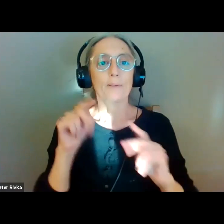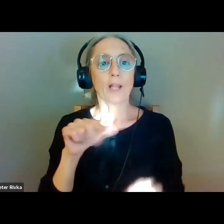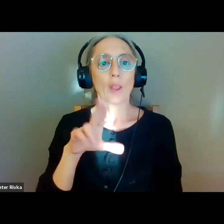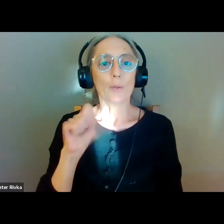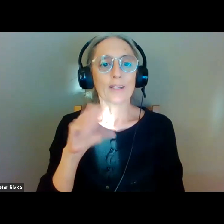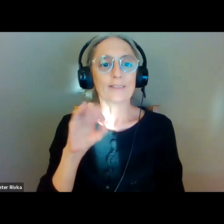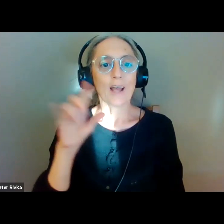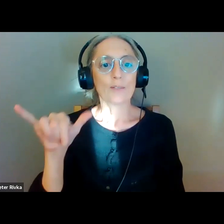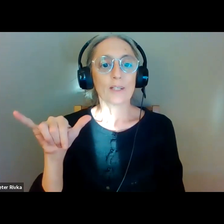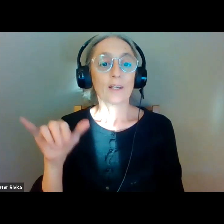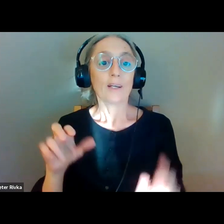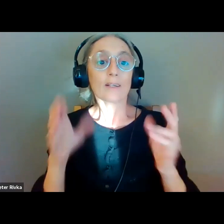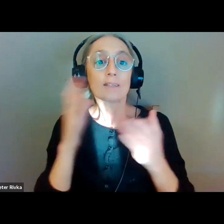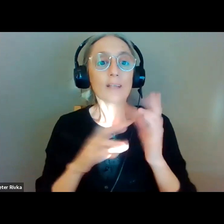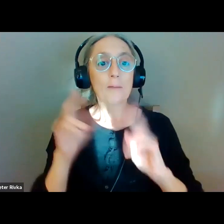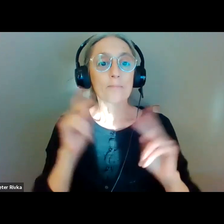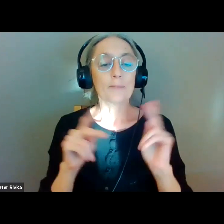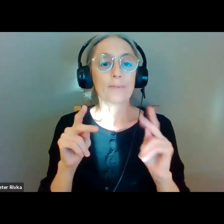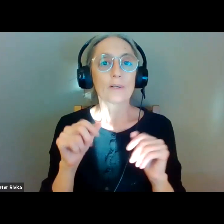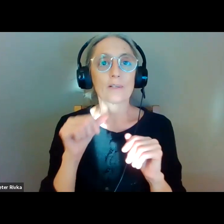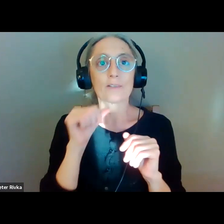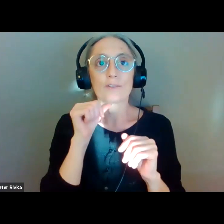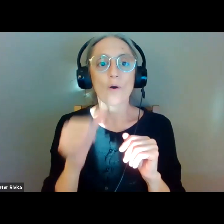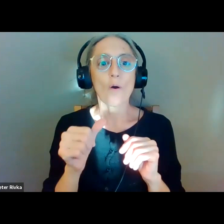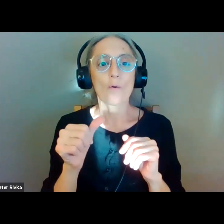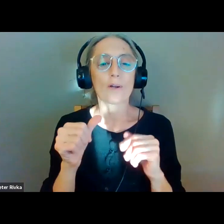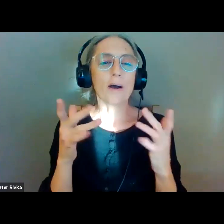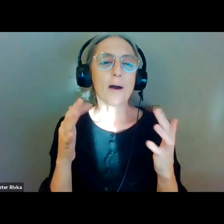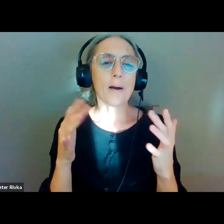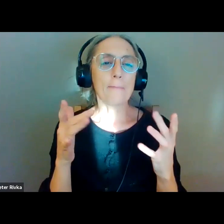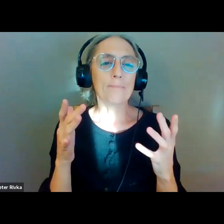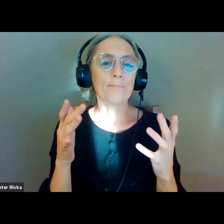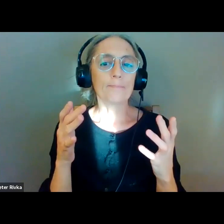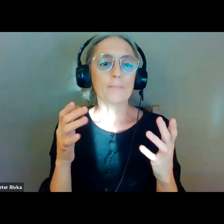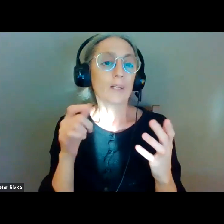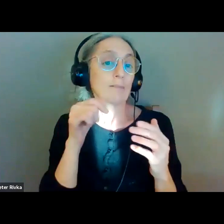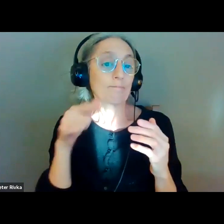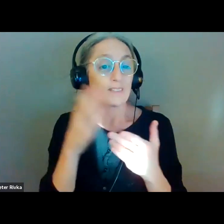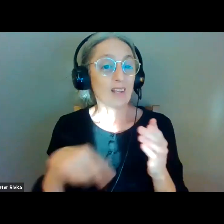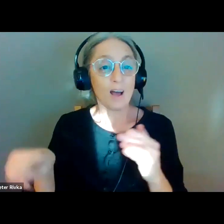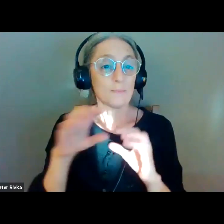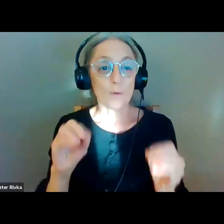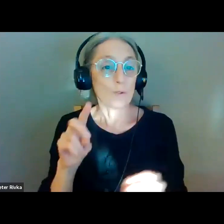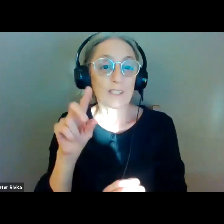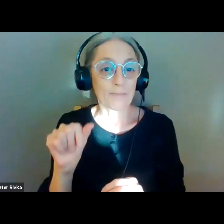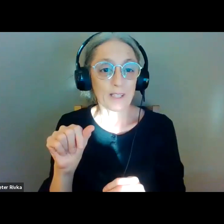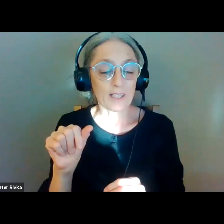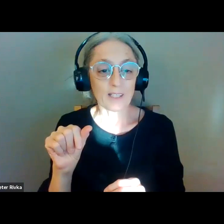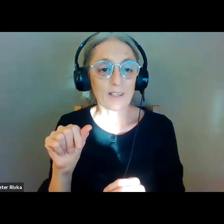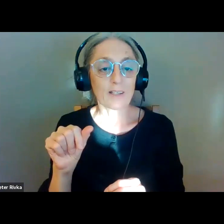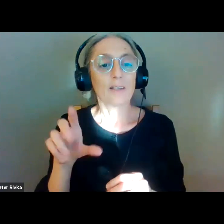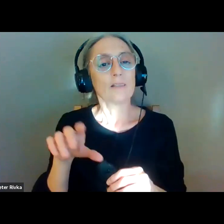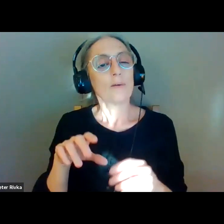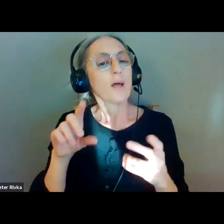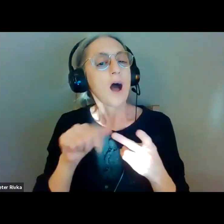people that don't necessarily um have disabilities um the other political issue we're hearing